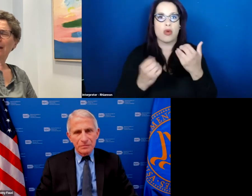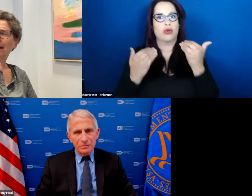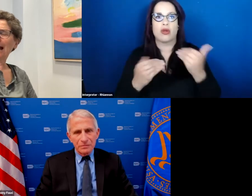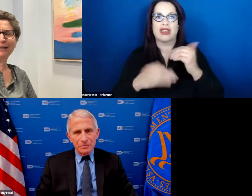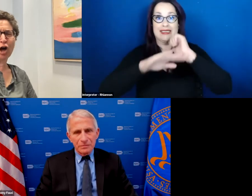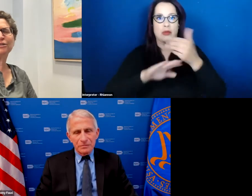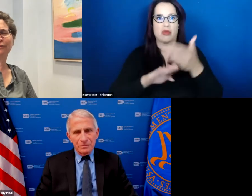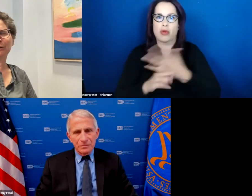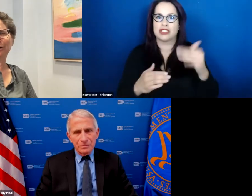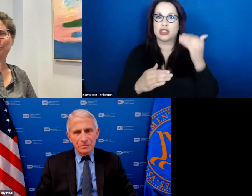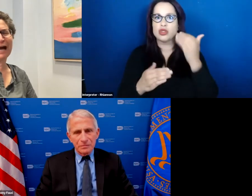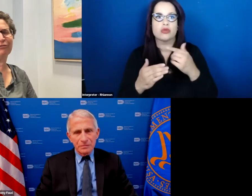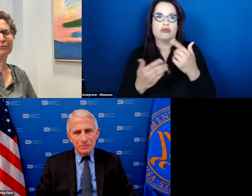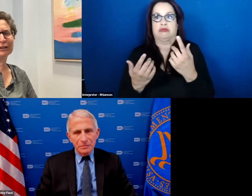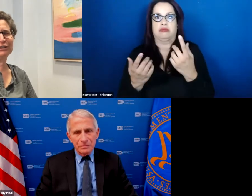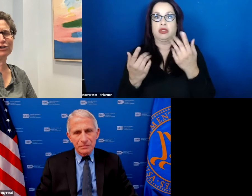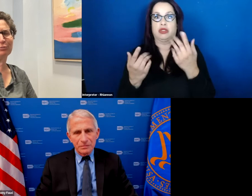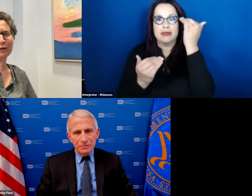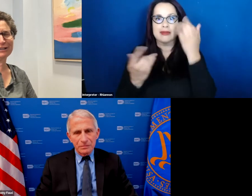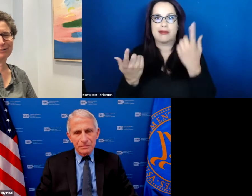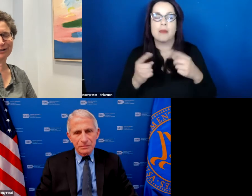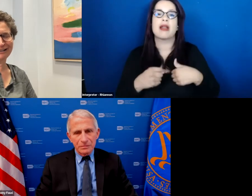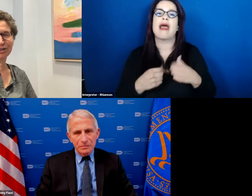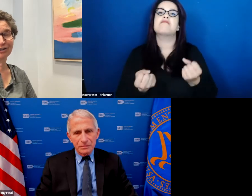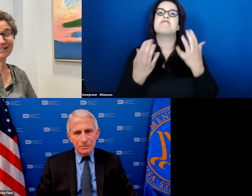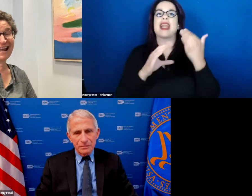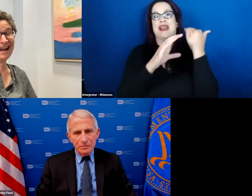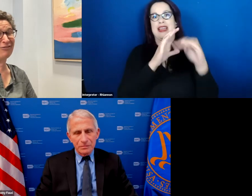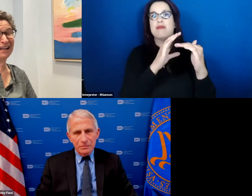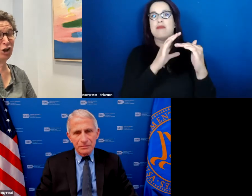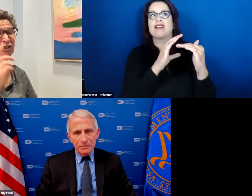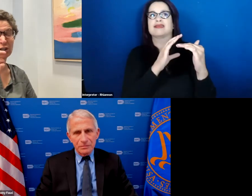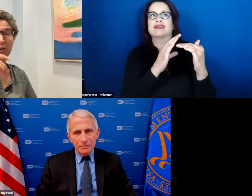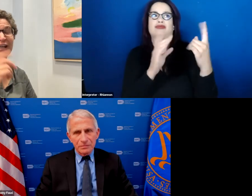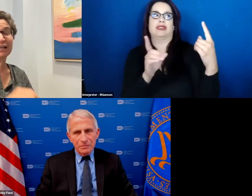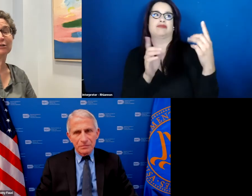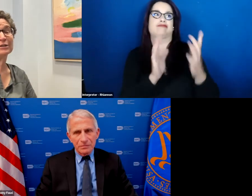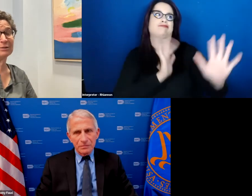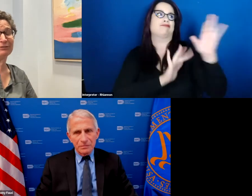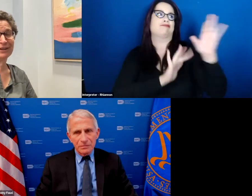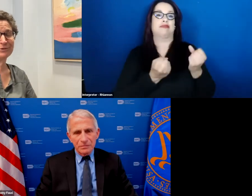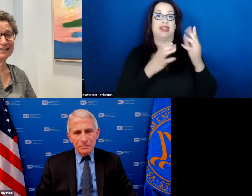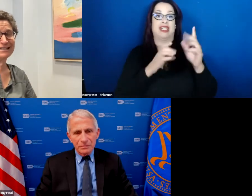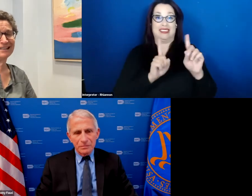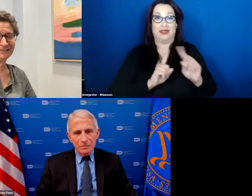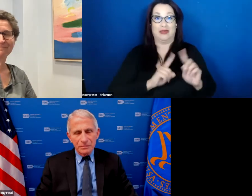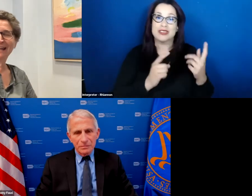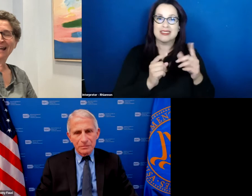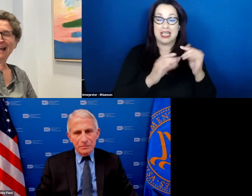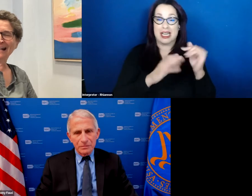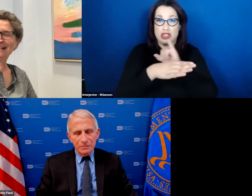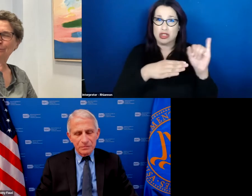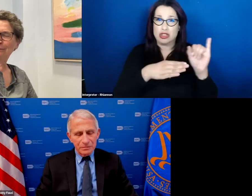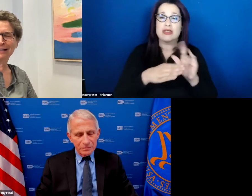and i had lots of emails back from really disappointed summer interns and i've had lots of communication with some of them since then